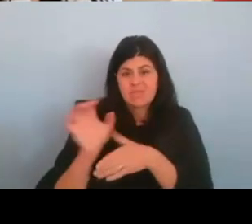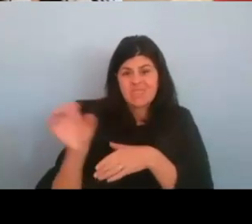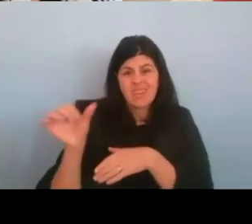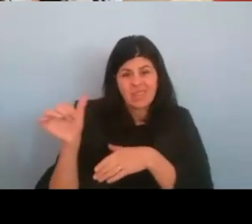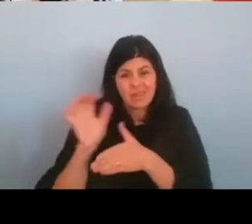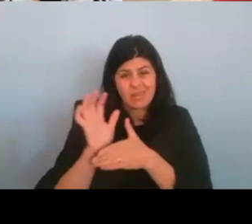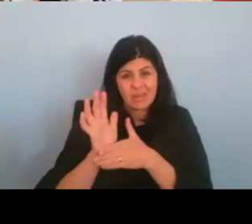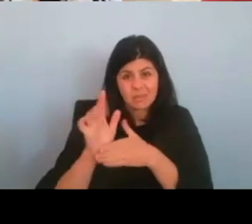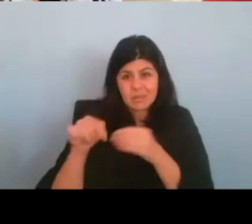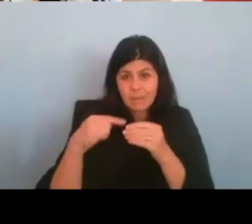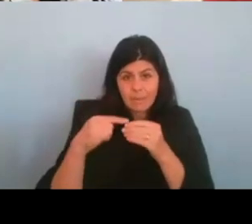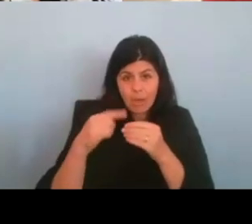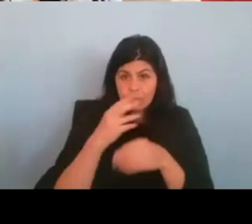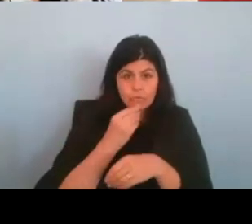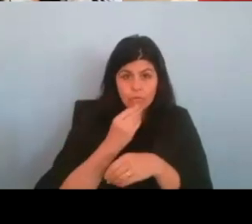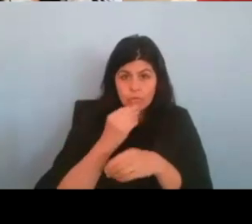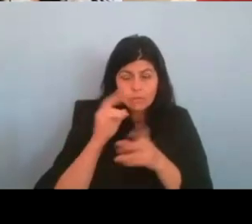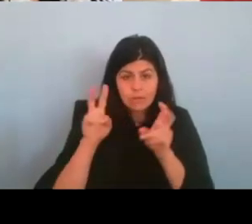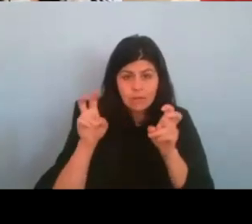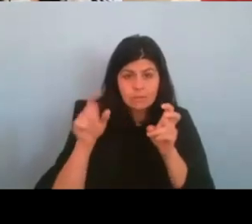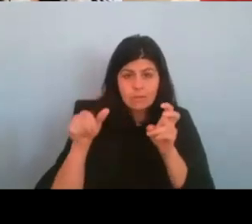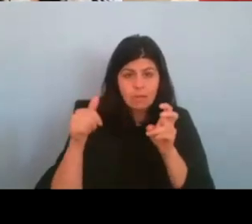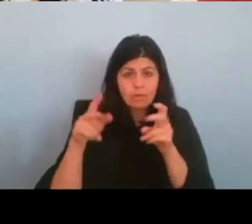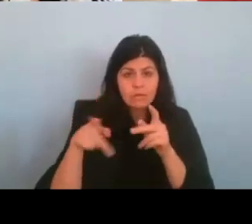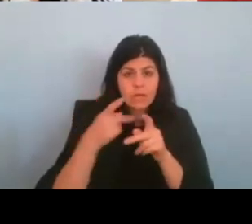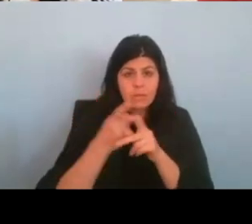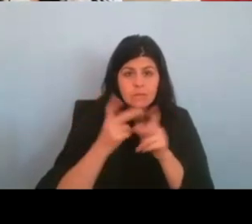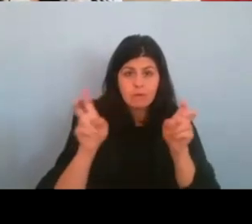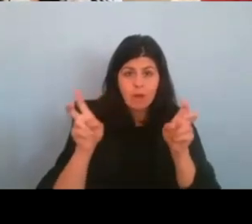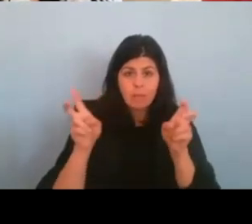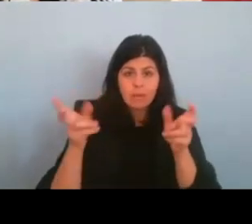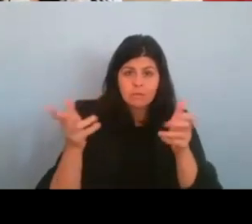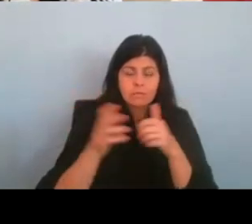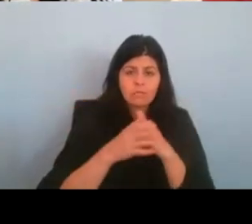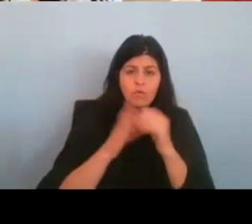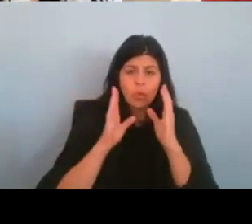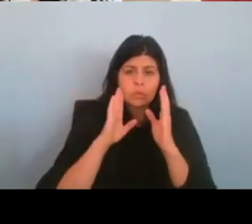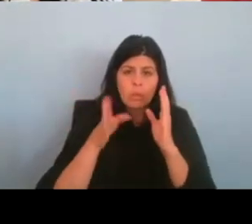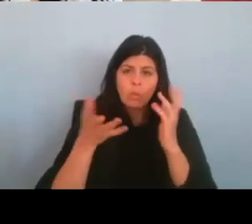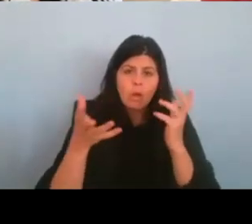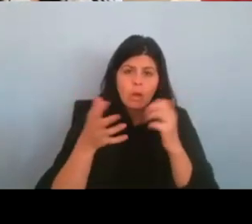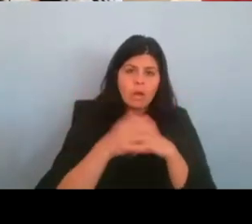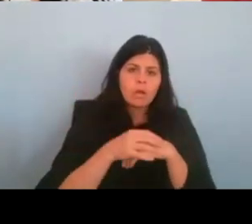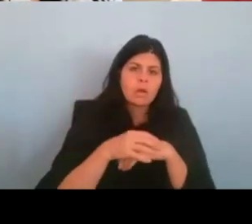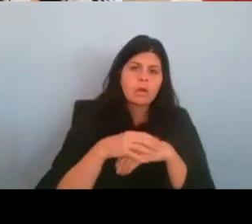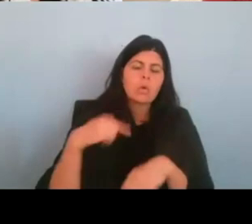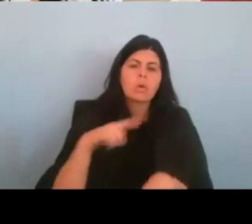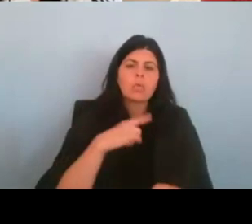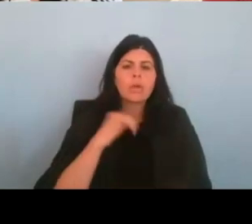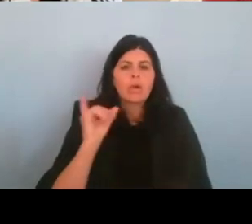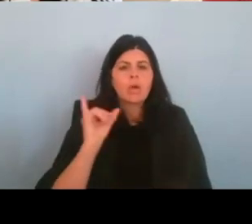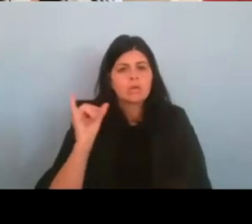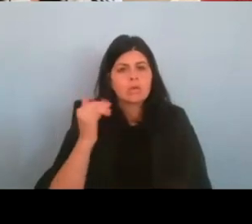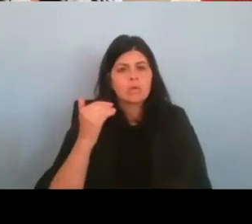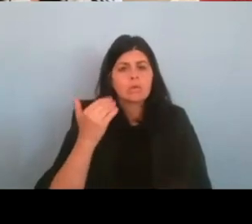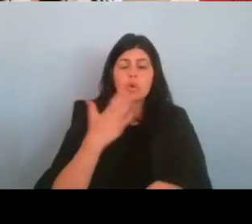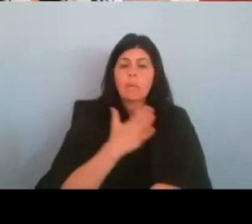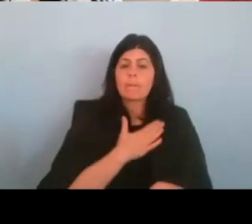what other types of topics are you going to focus on? So, uh, we also have, um, so my business partner is